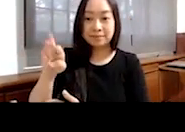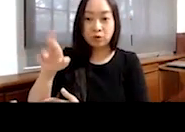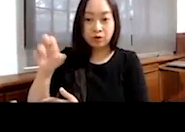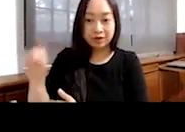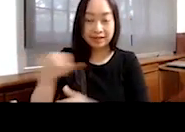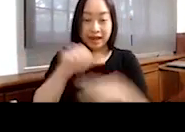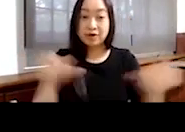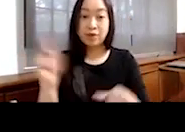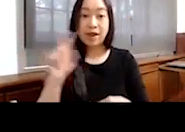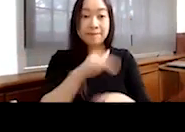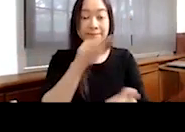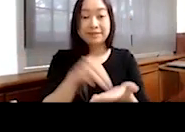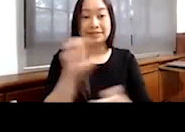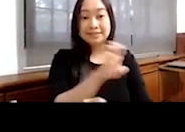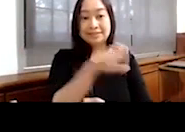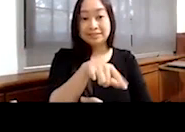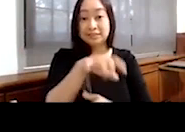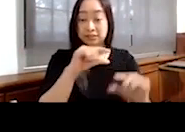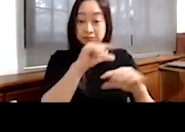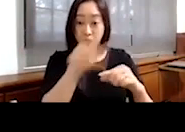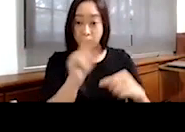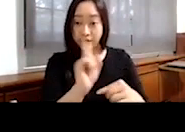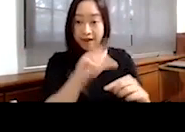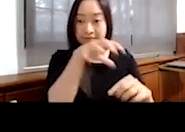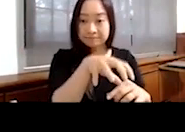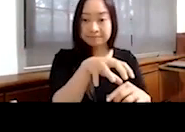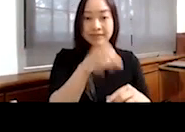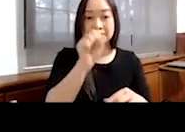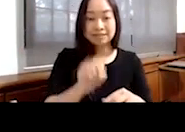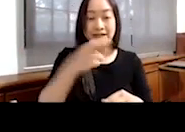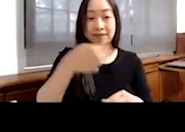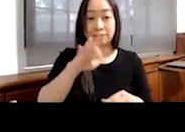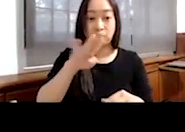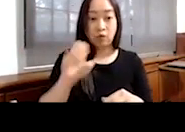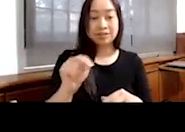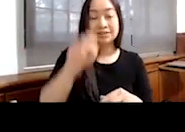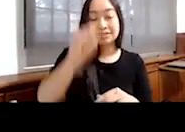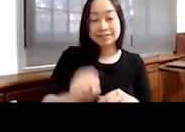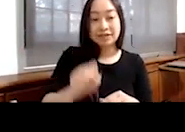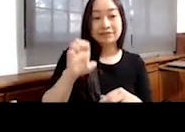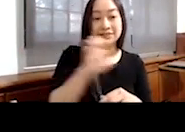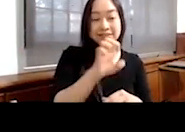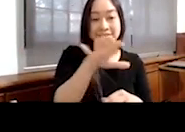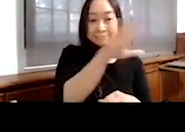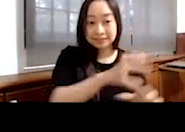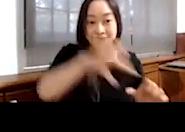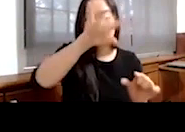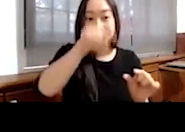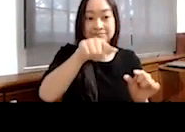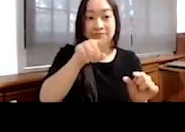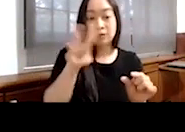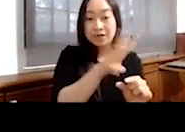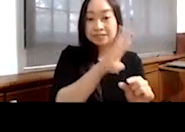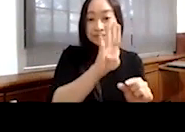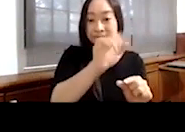in the Middle East. Geographically, South Hebron is located in the southeastern part of the Hebron District of the West